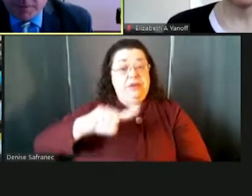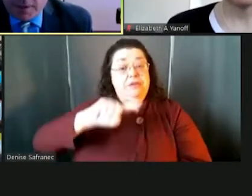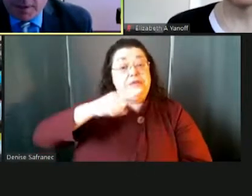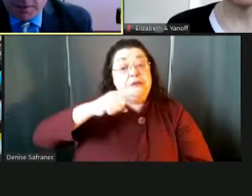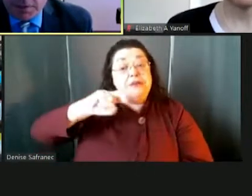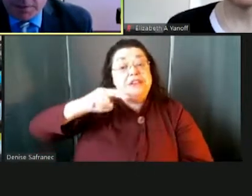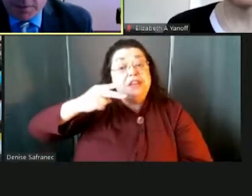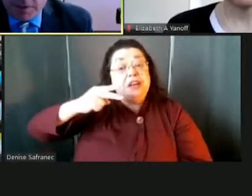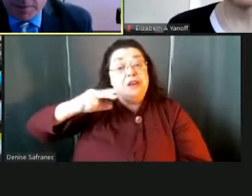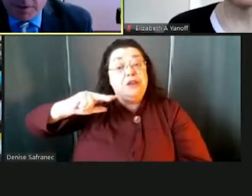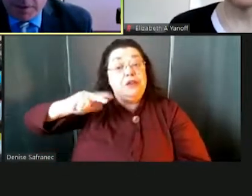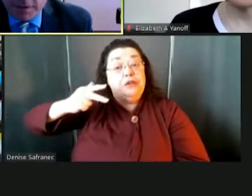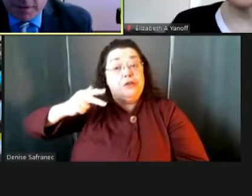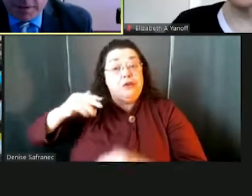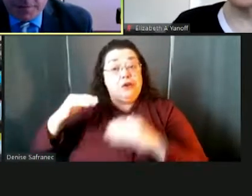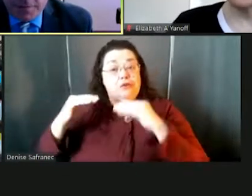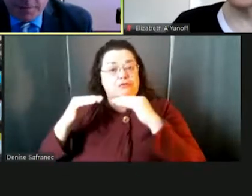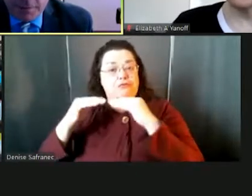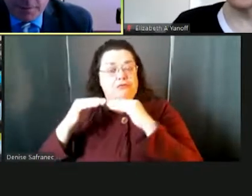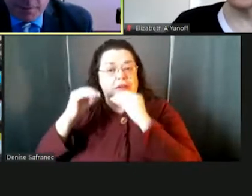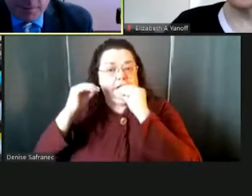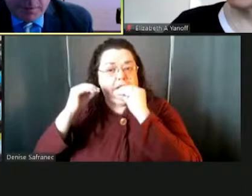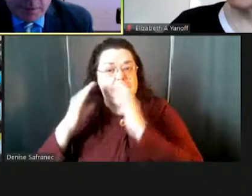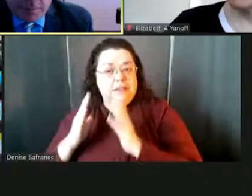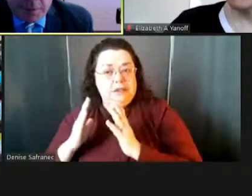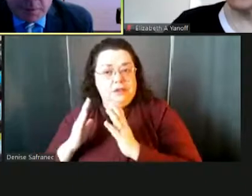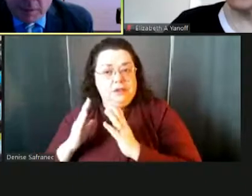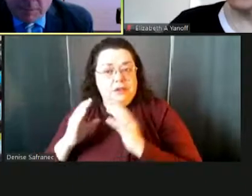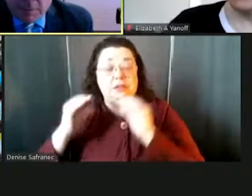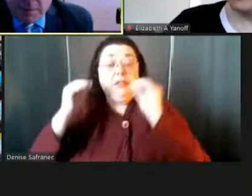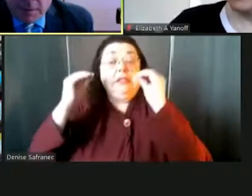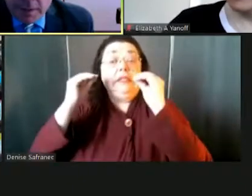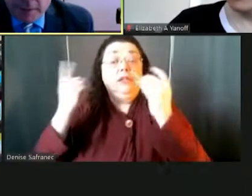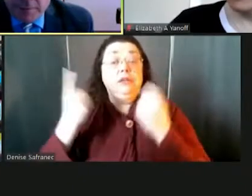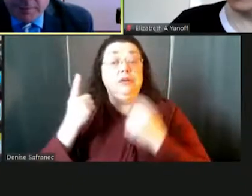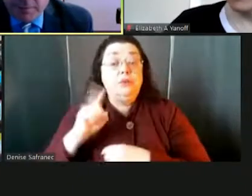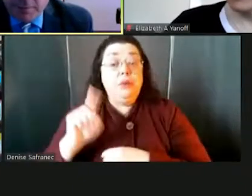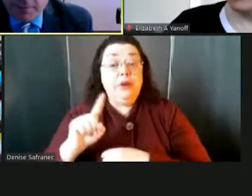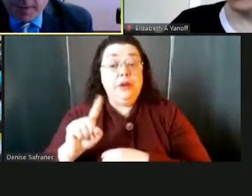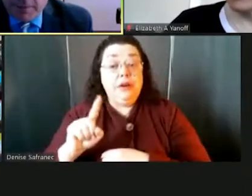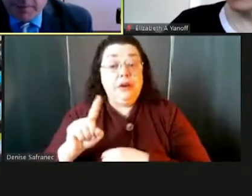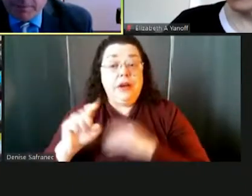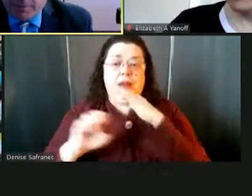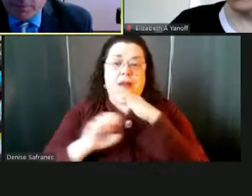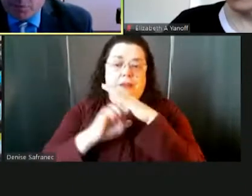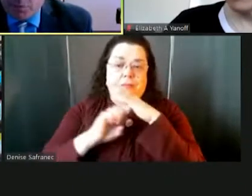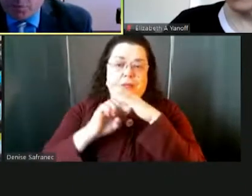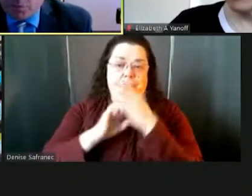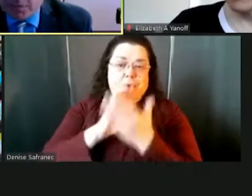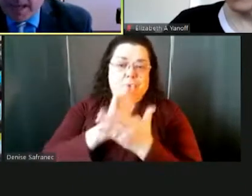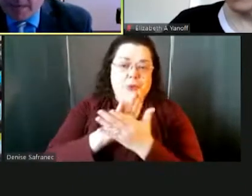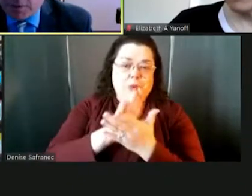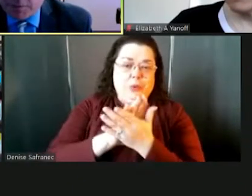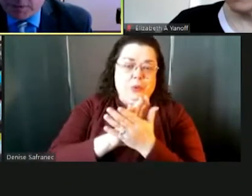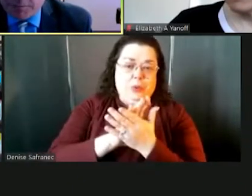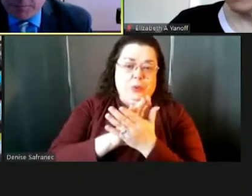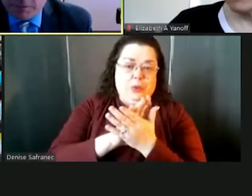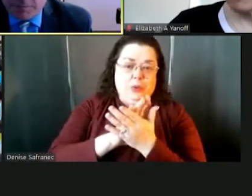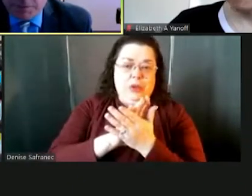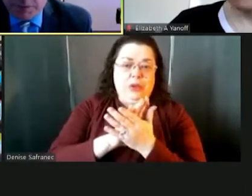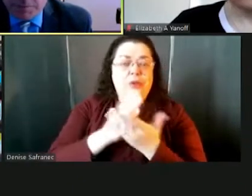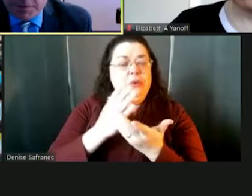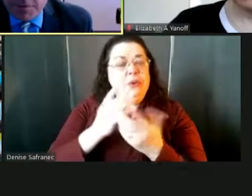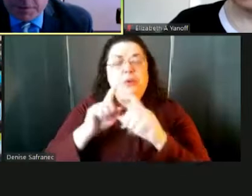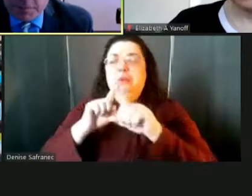teacher, teaching primarily at the elementary level. And then through staff and curriculum